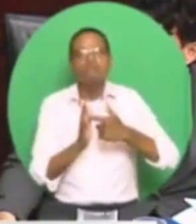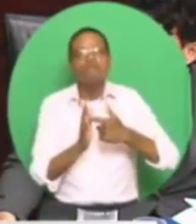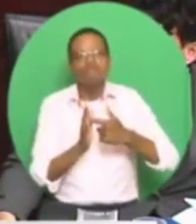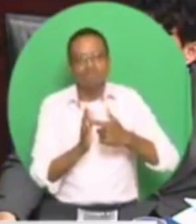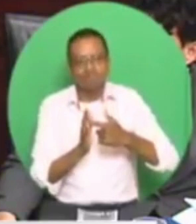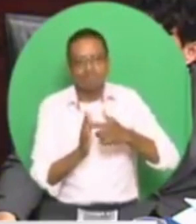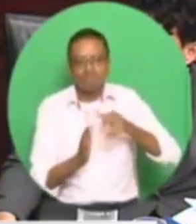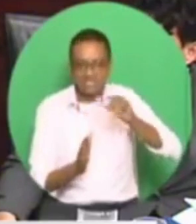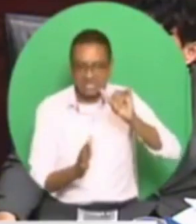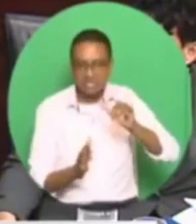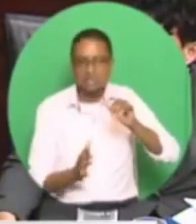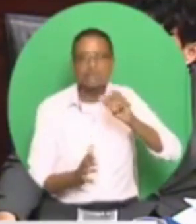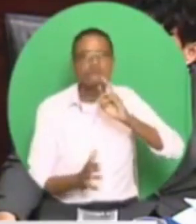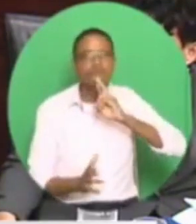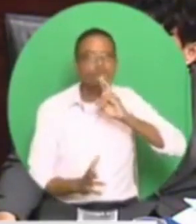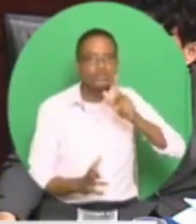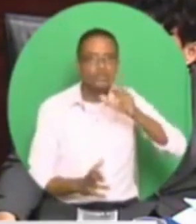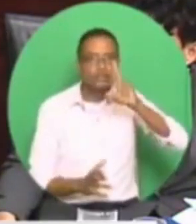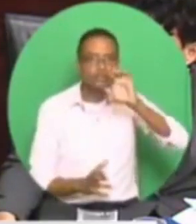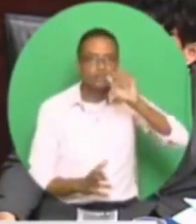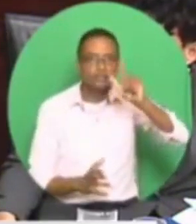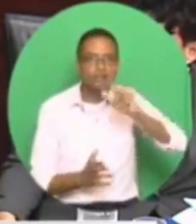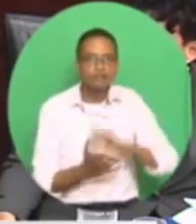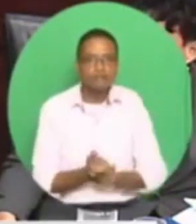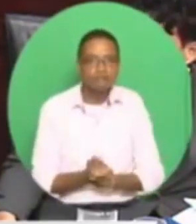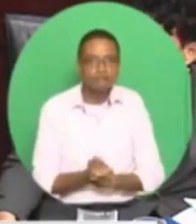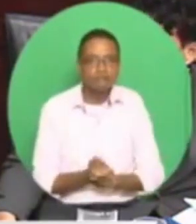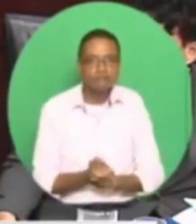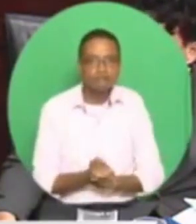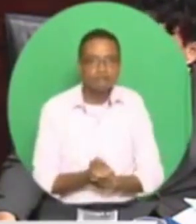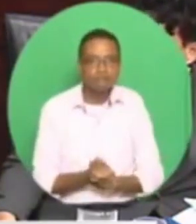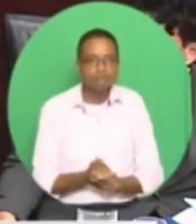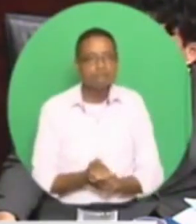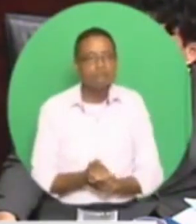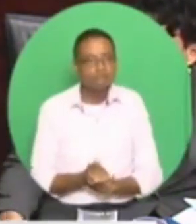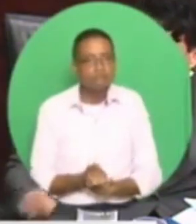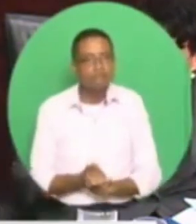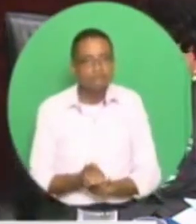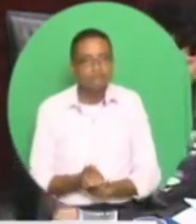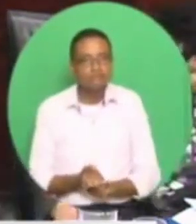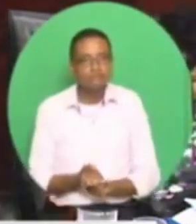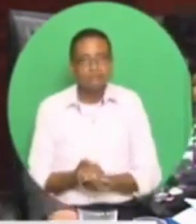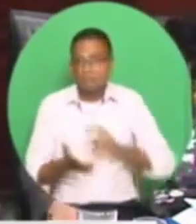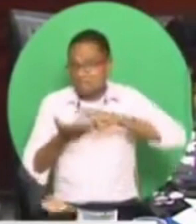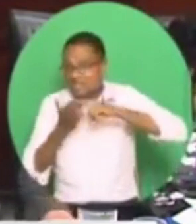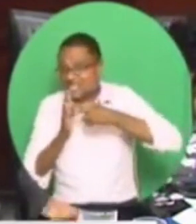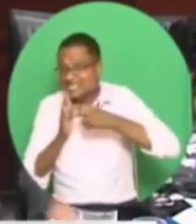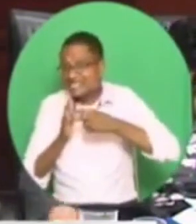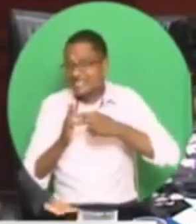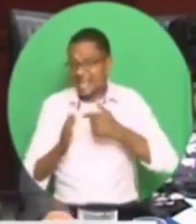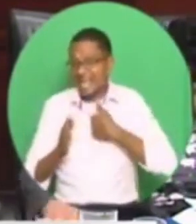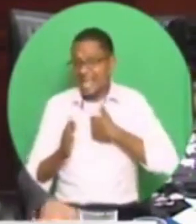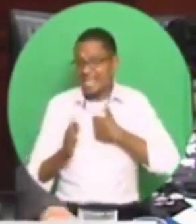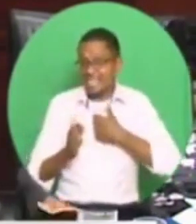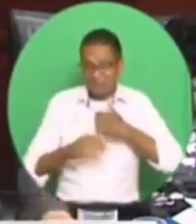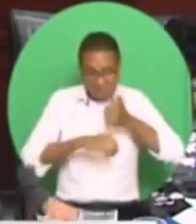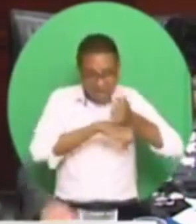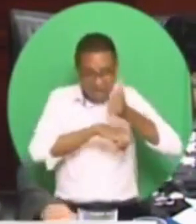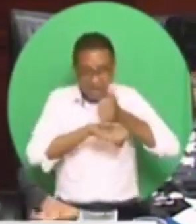I was never, they never proved that what I said was wrong, was malicious, inaccurate.